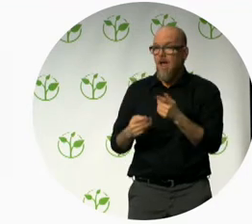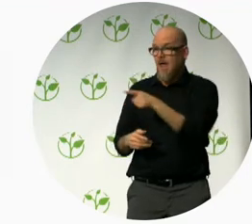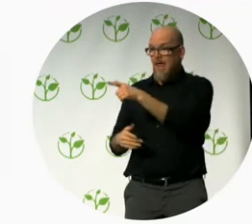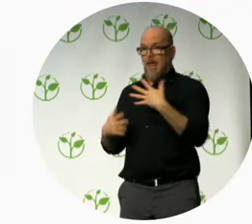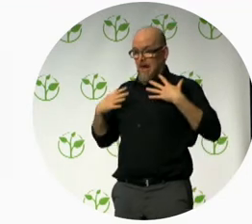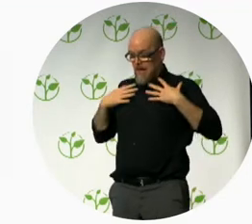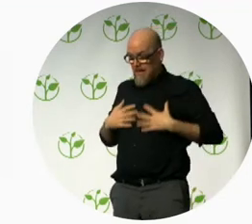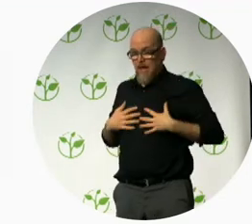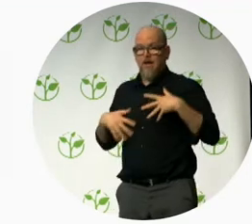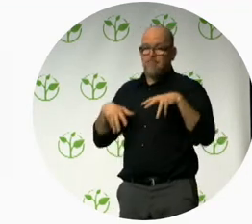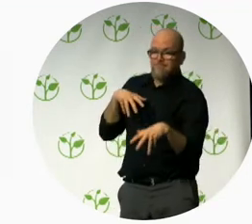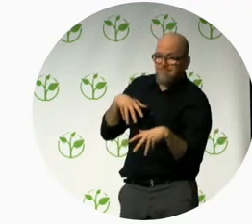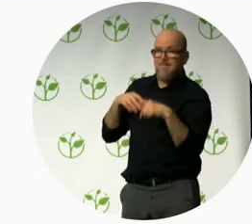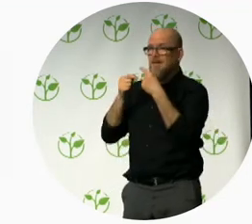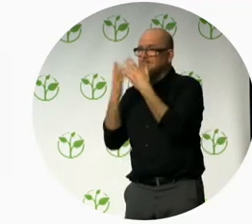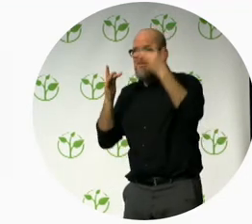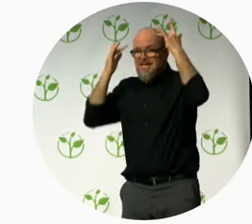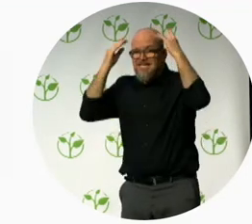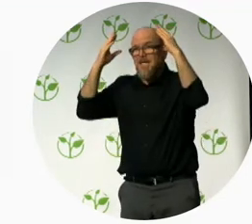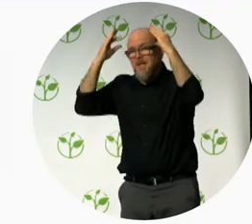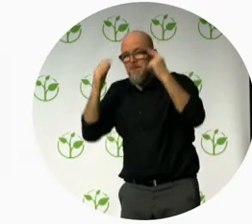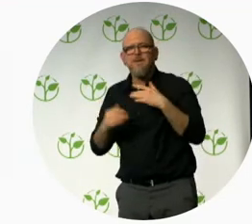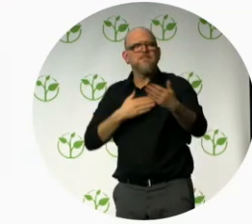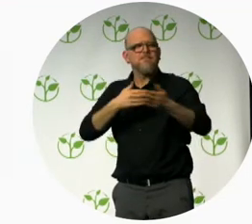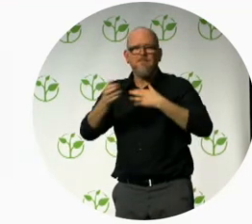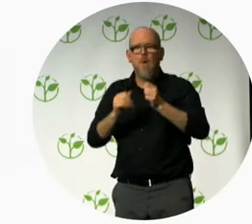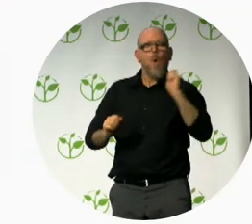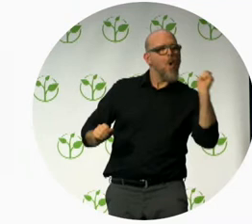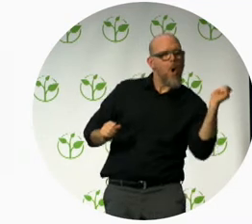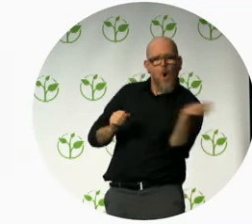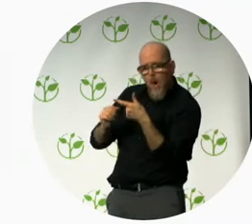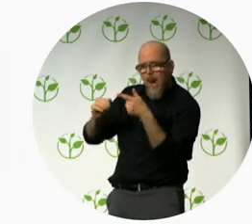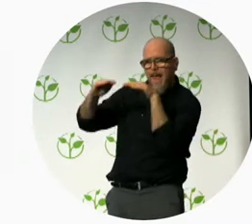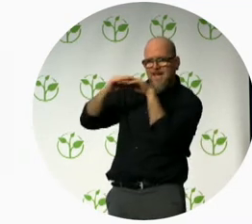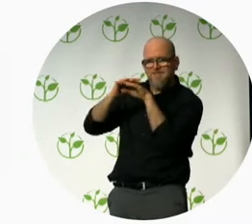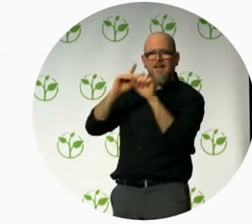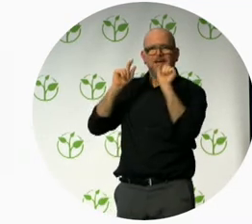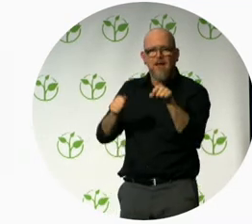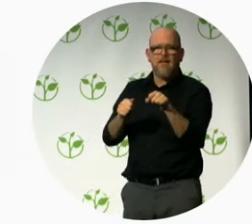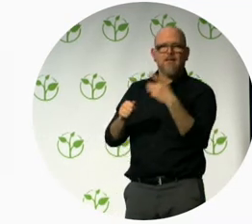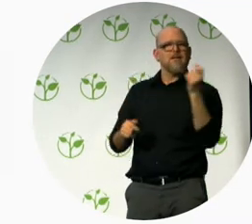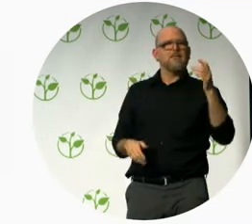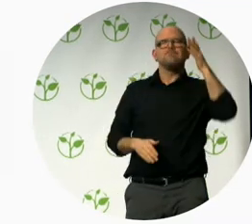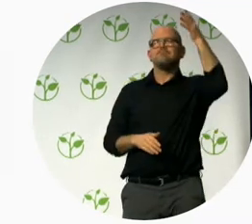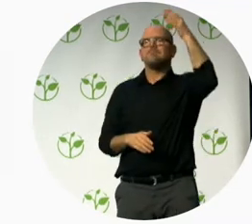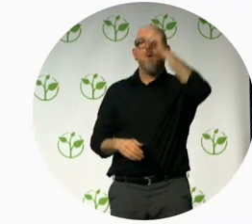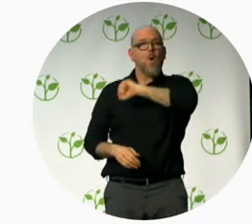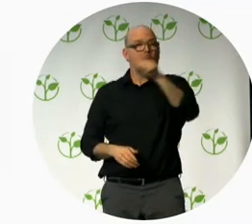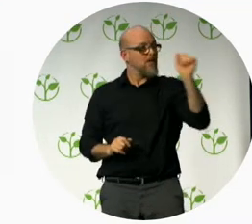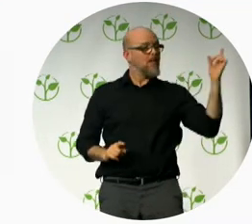and products are accessible and usable to all. The idea